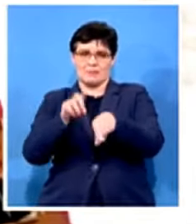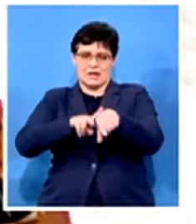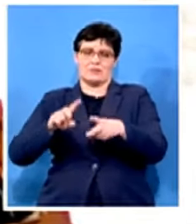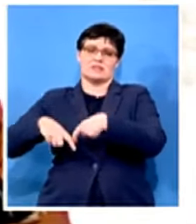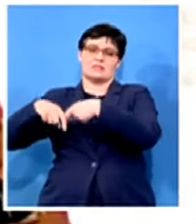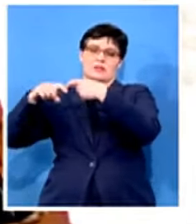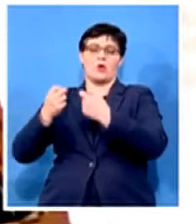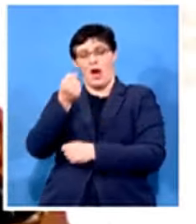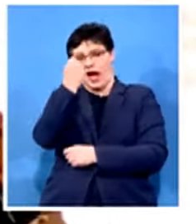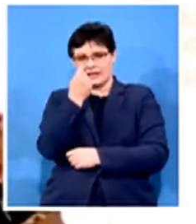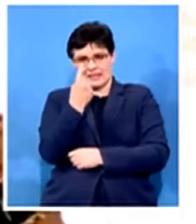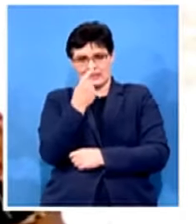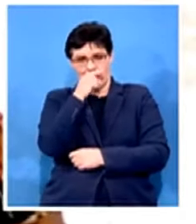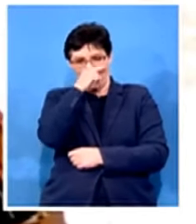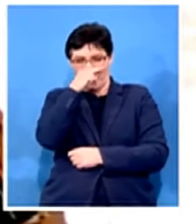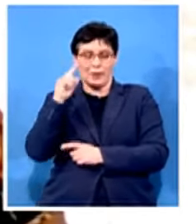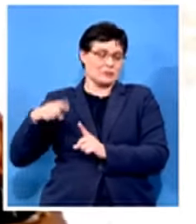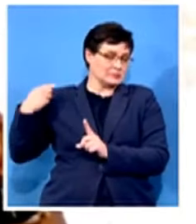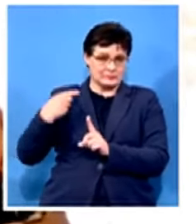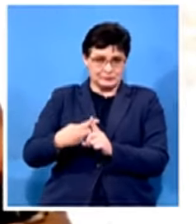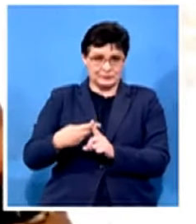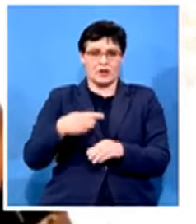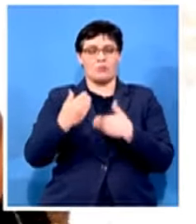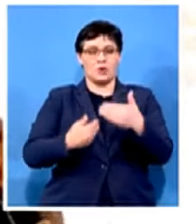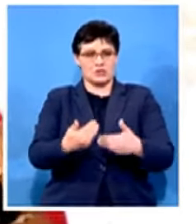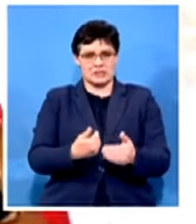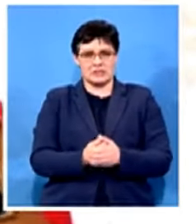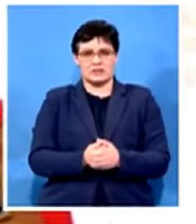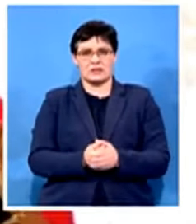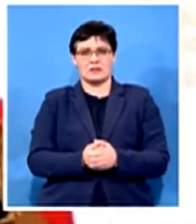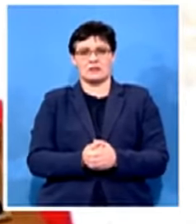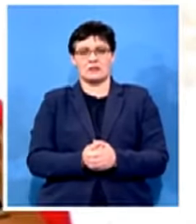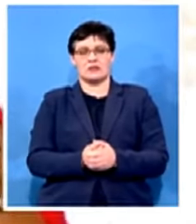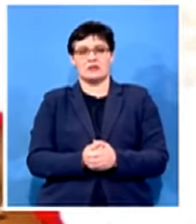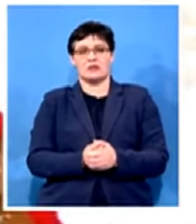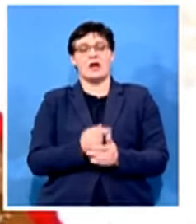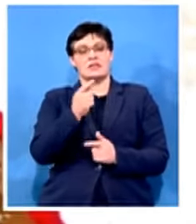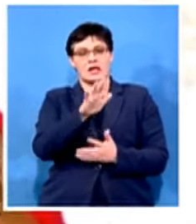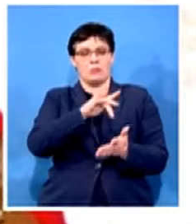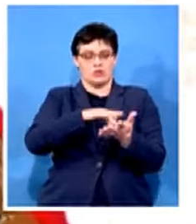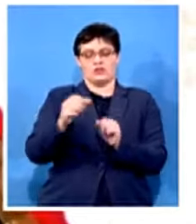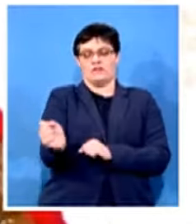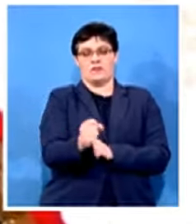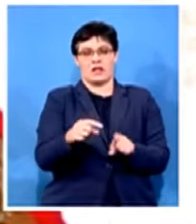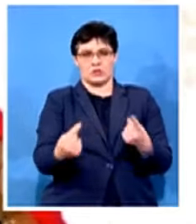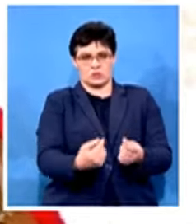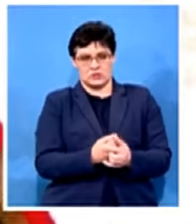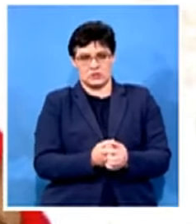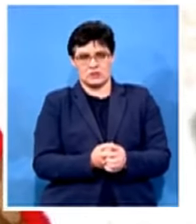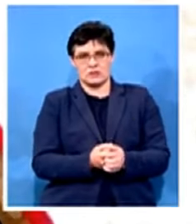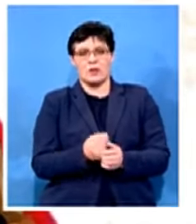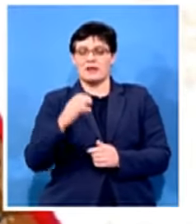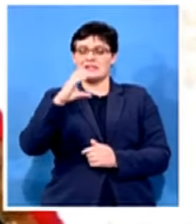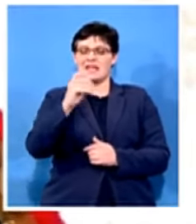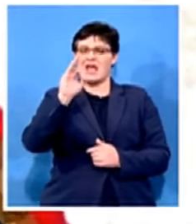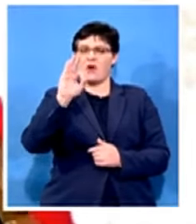until that process of investigating is exhausted that post cannot be filled but the one of the cfo has been vacant for more than a